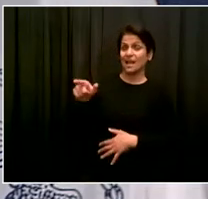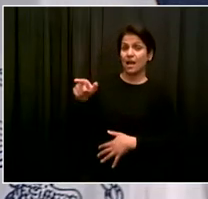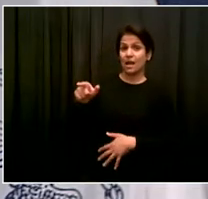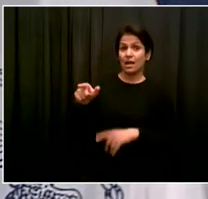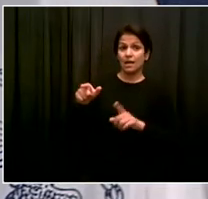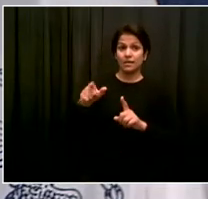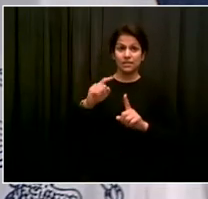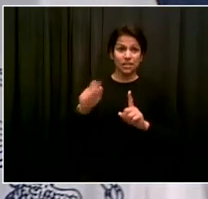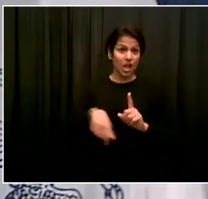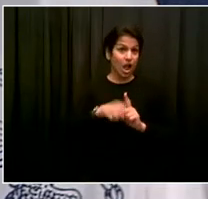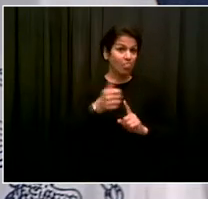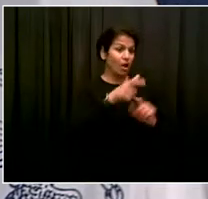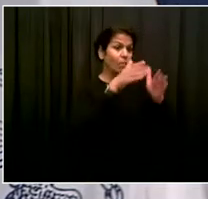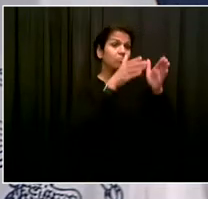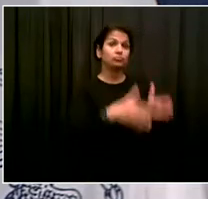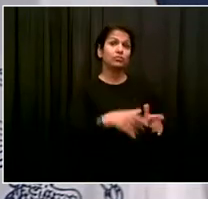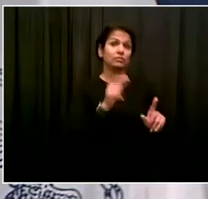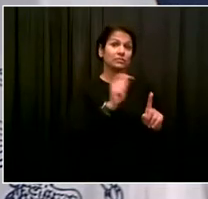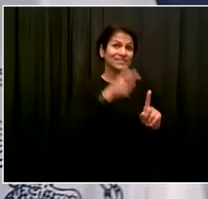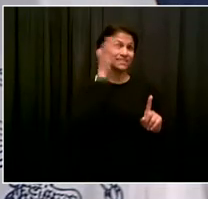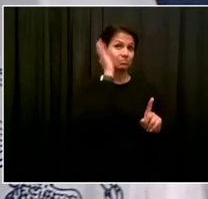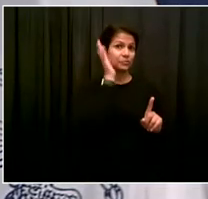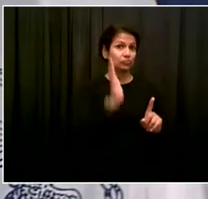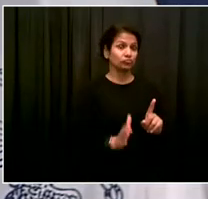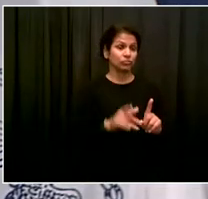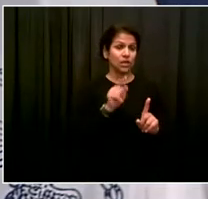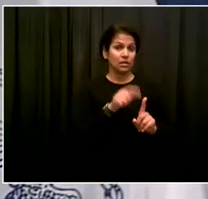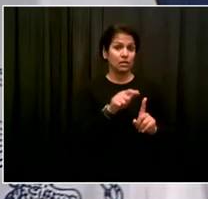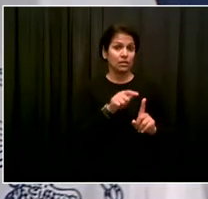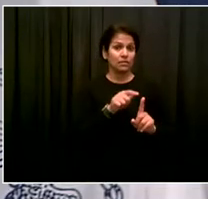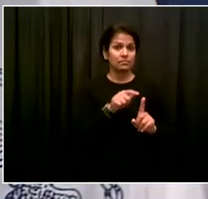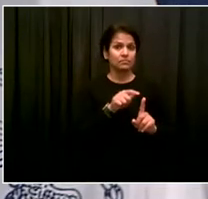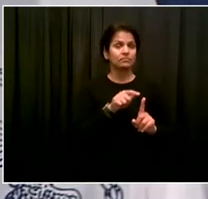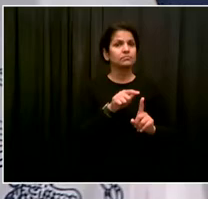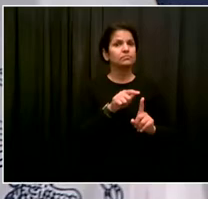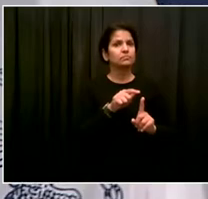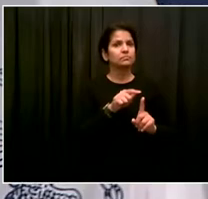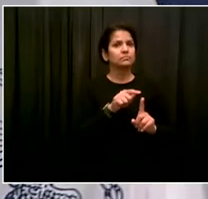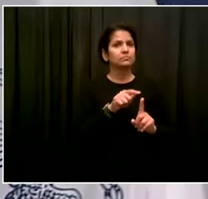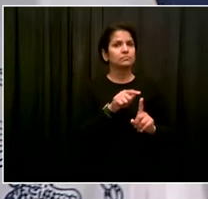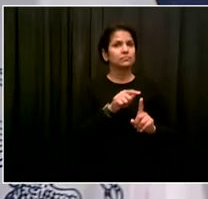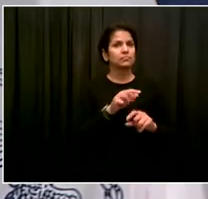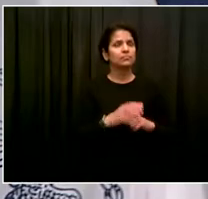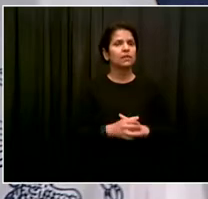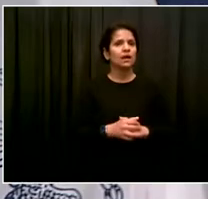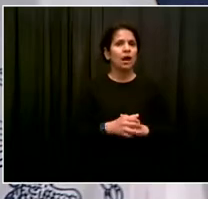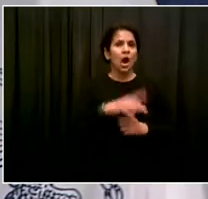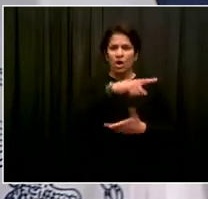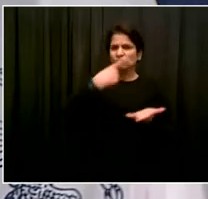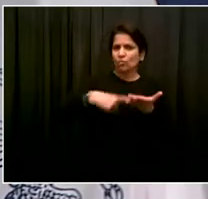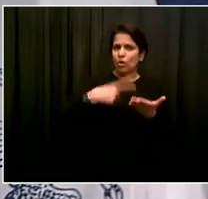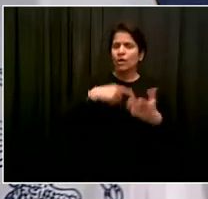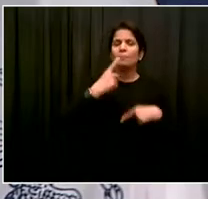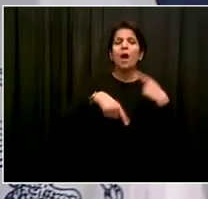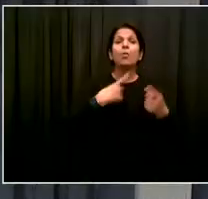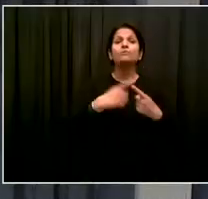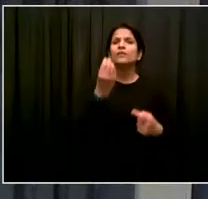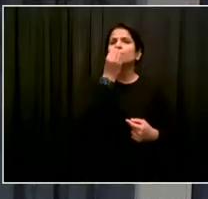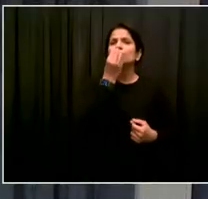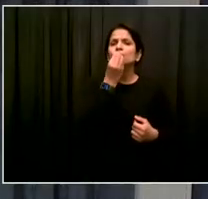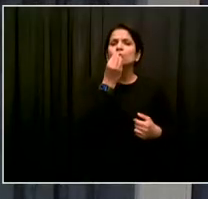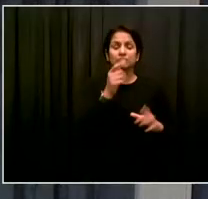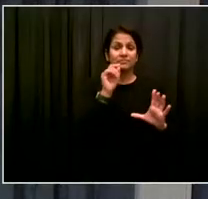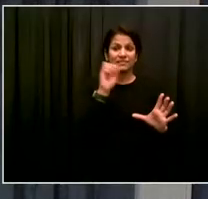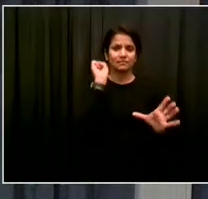about the organics effort being restarted and composted being restarted. Really, really happy to have this special guest with us. We'll turn here